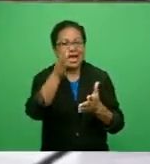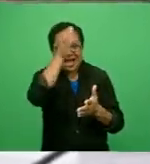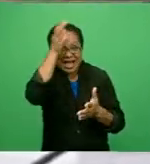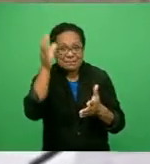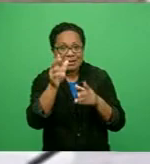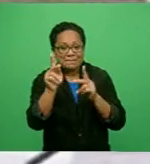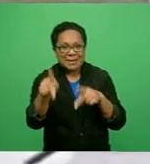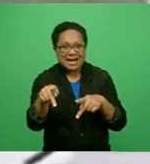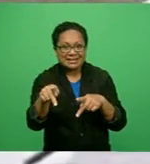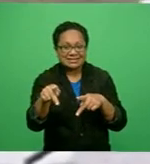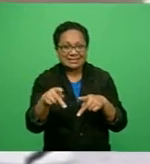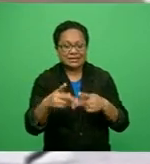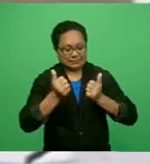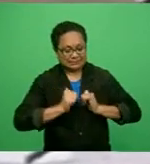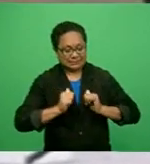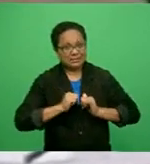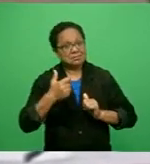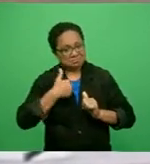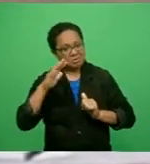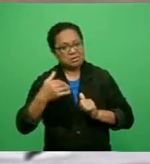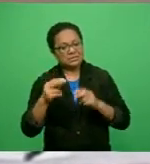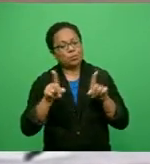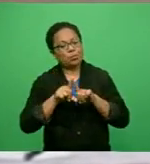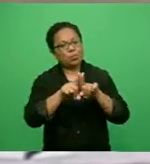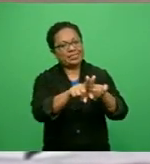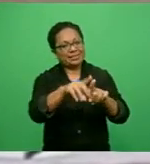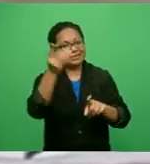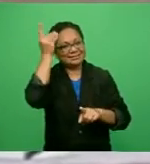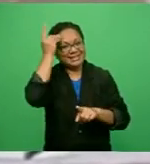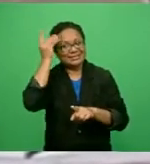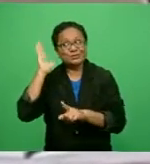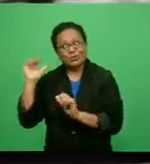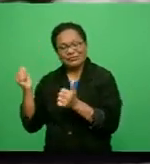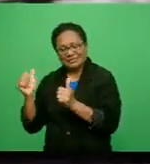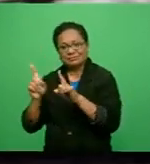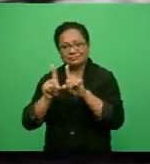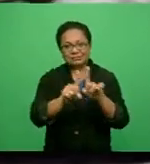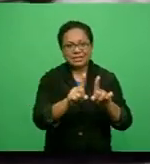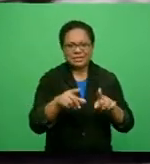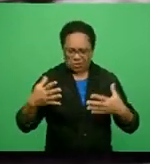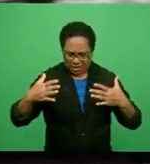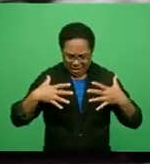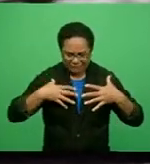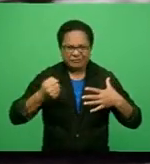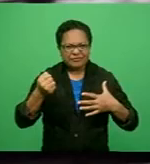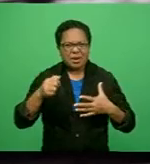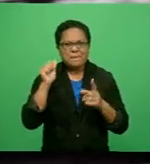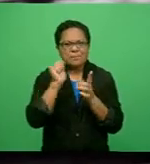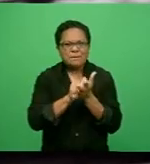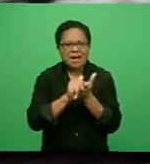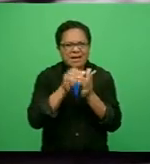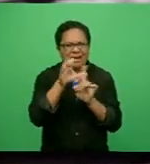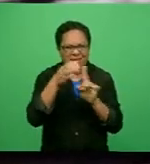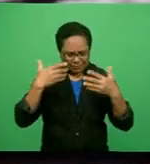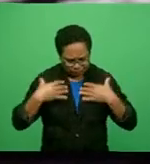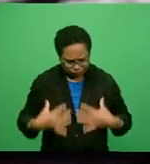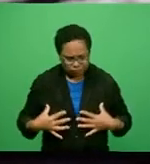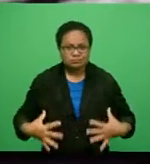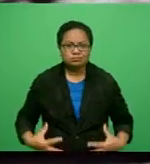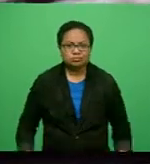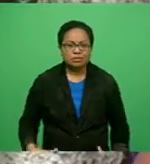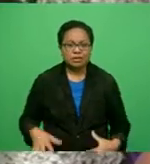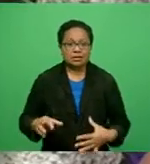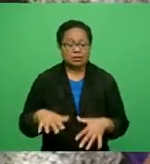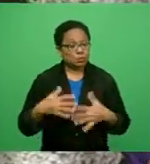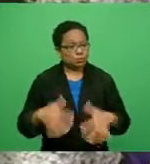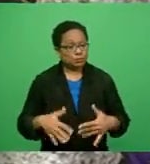afternoon, and I would accompany my dad after school. They would wear the traditional mekia attire to every practice. They took it